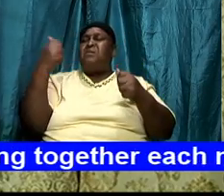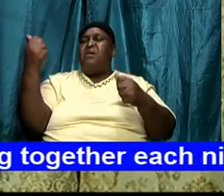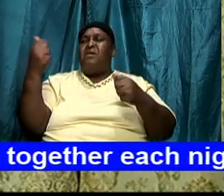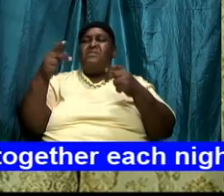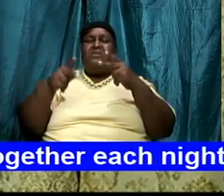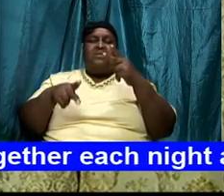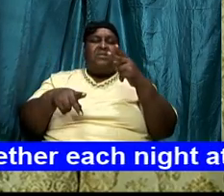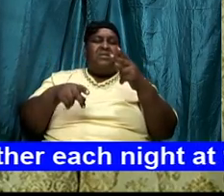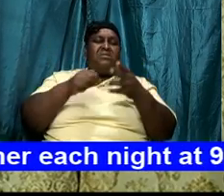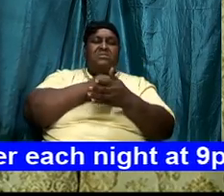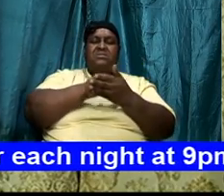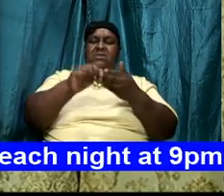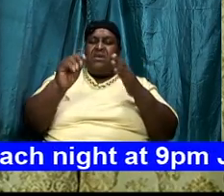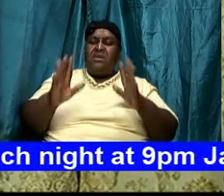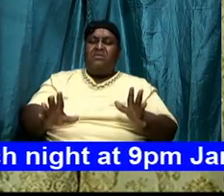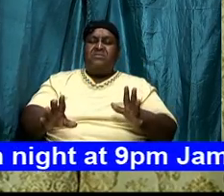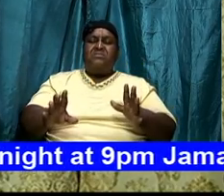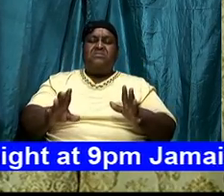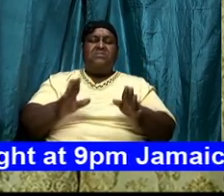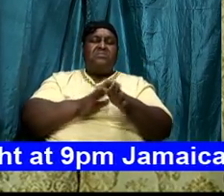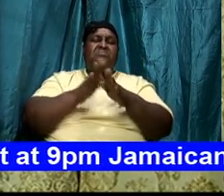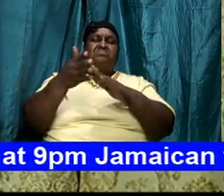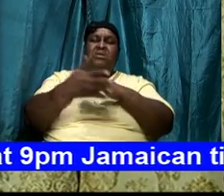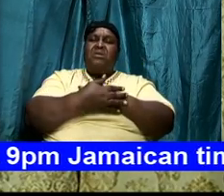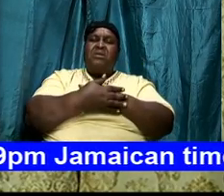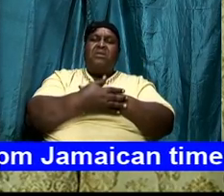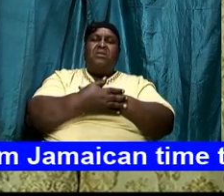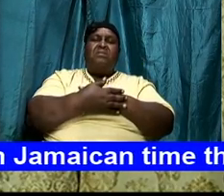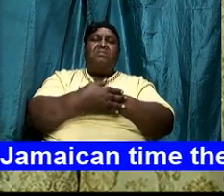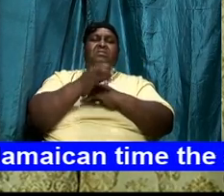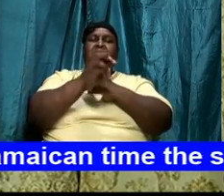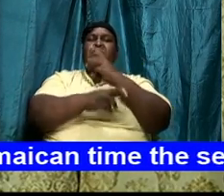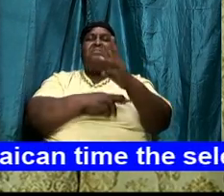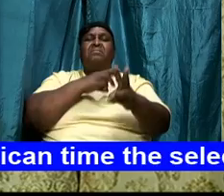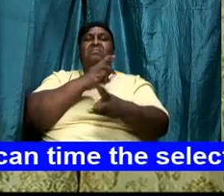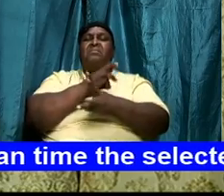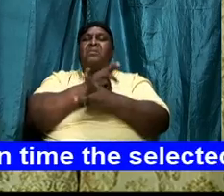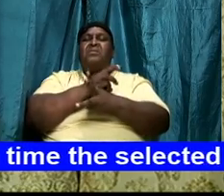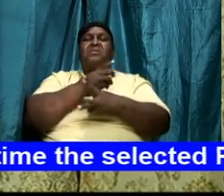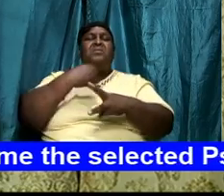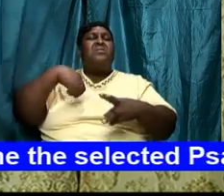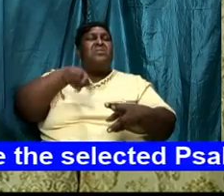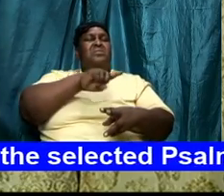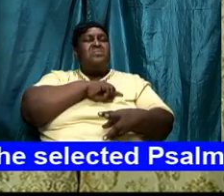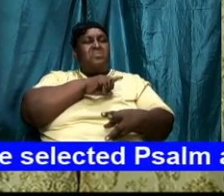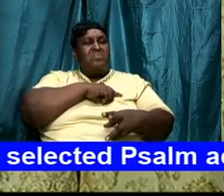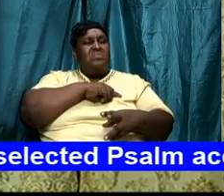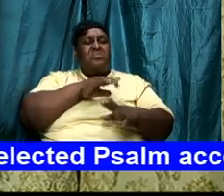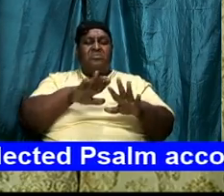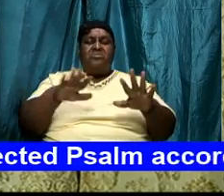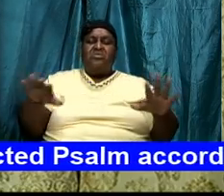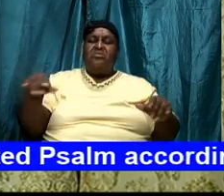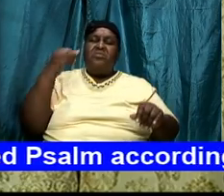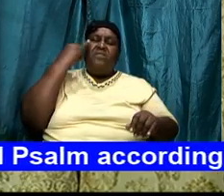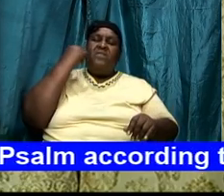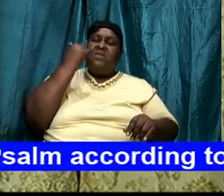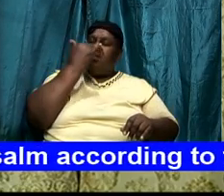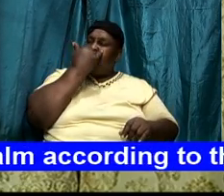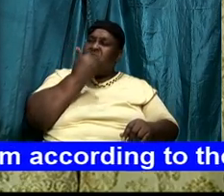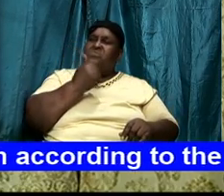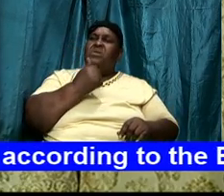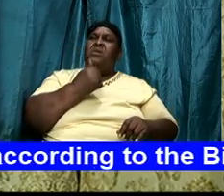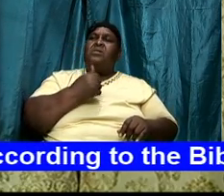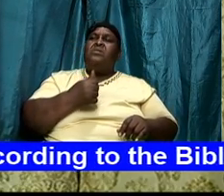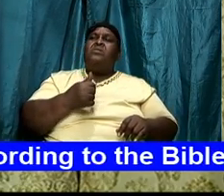in the different parishes I literally felt like we were the children of Israel gearing up to